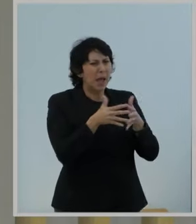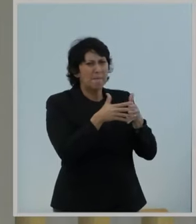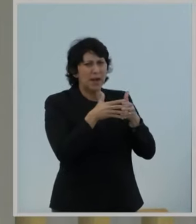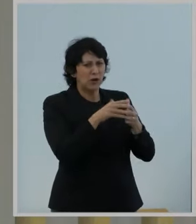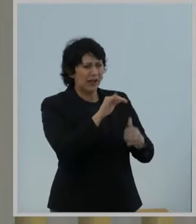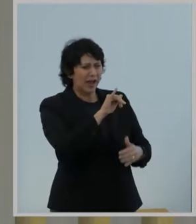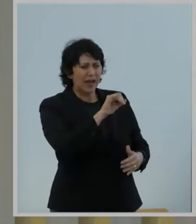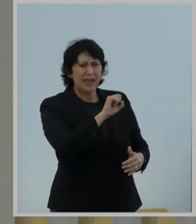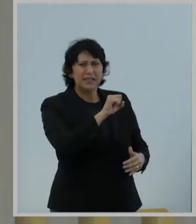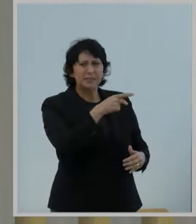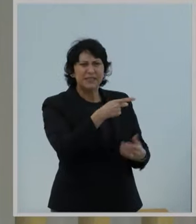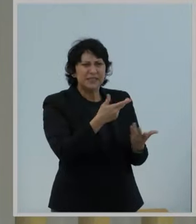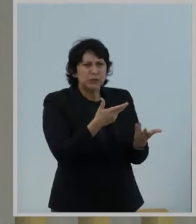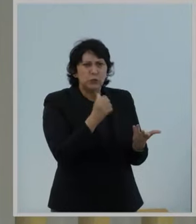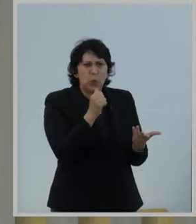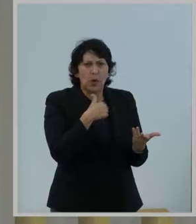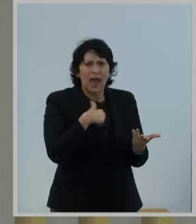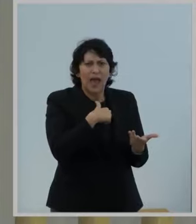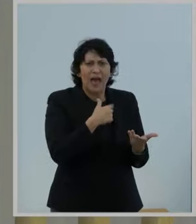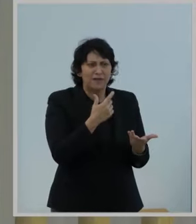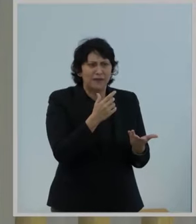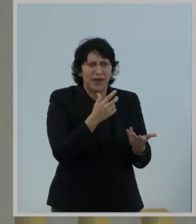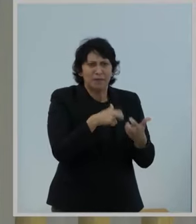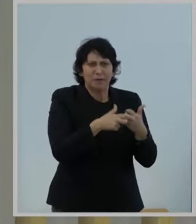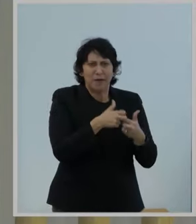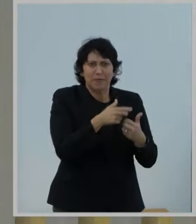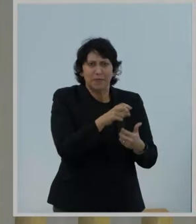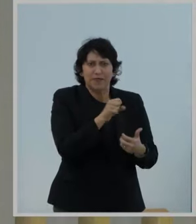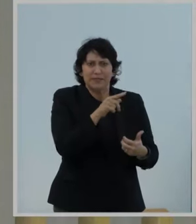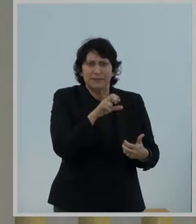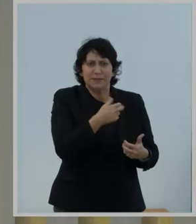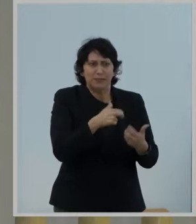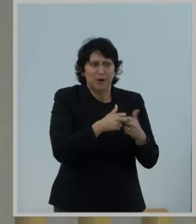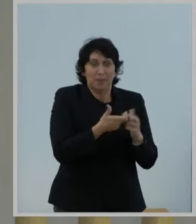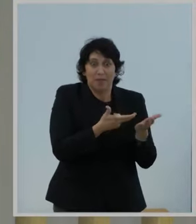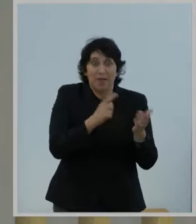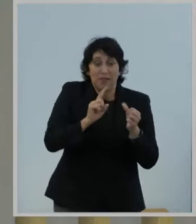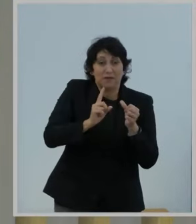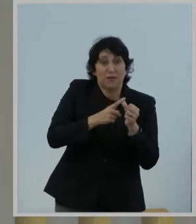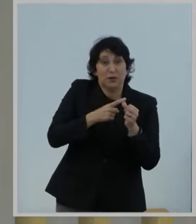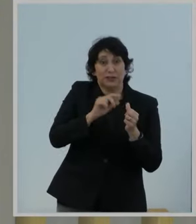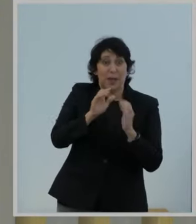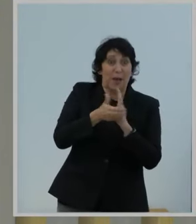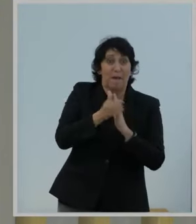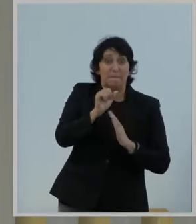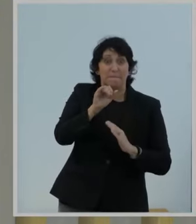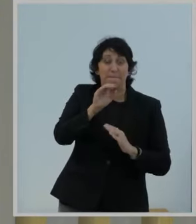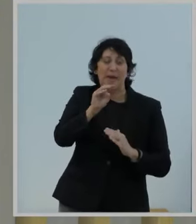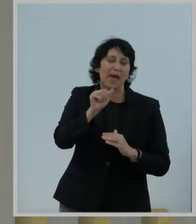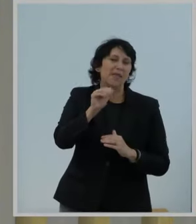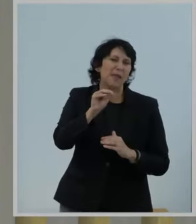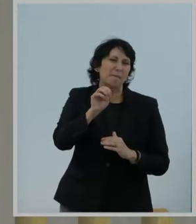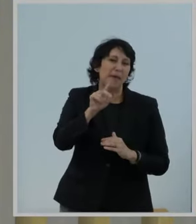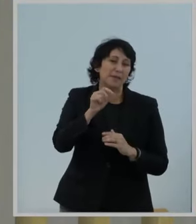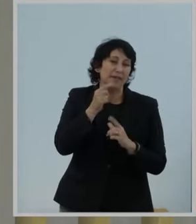don't have a speech problem, and the inventor of net neutrality is on record that the First Amendment is obsolete anyway.